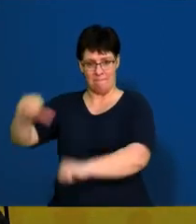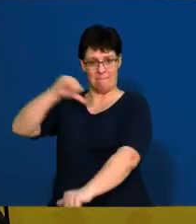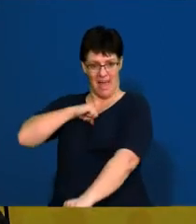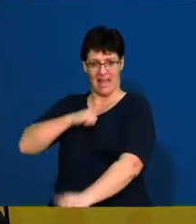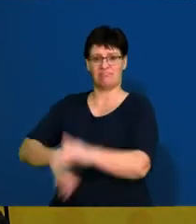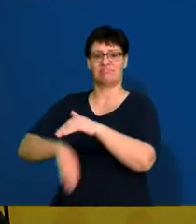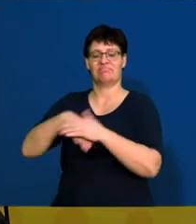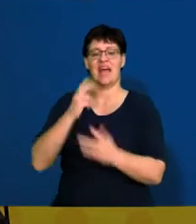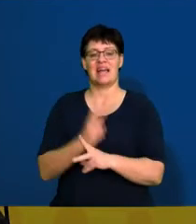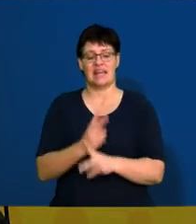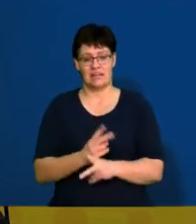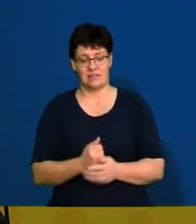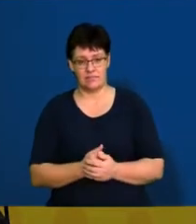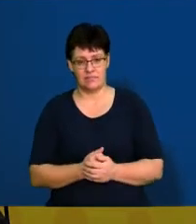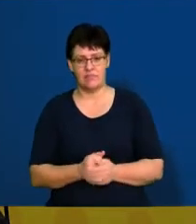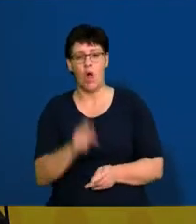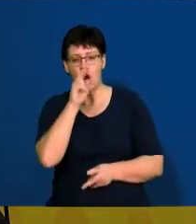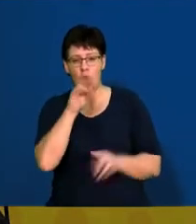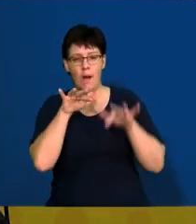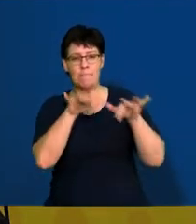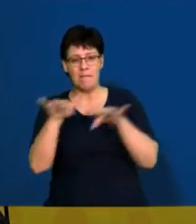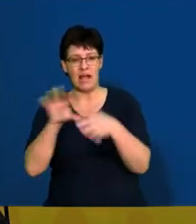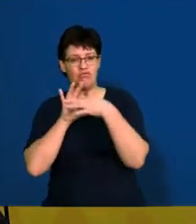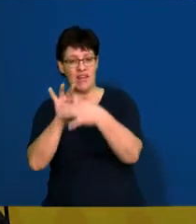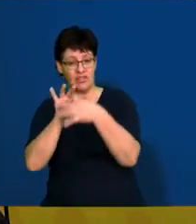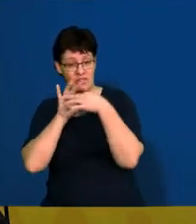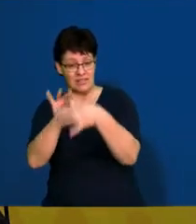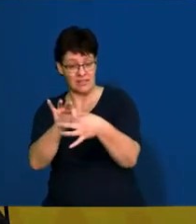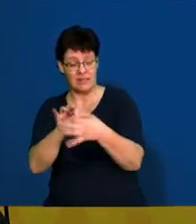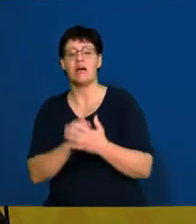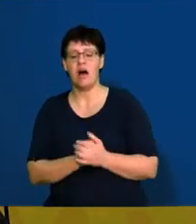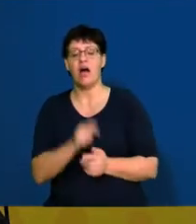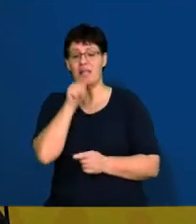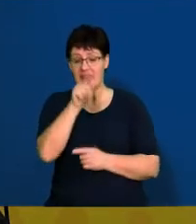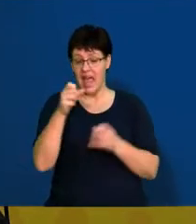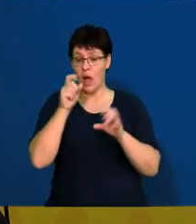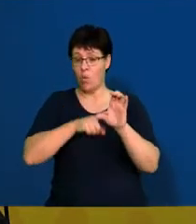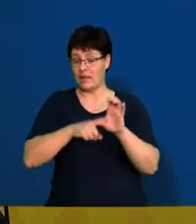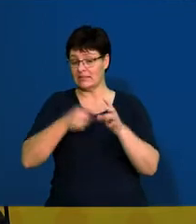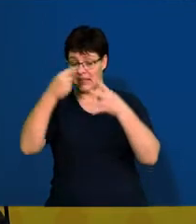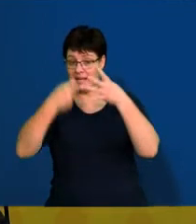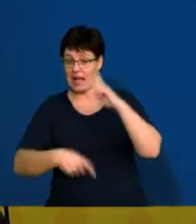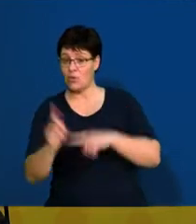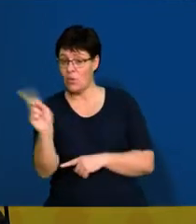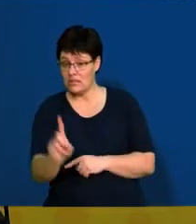the maximum amount of money. If we look at public relations, one of their quality indicators is to make sure that